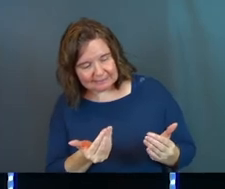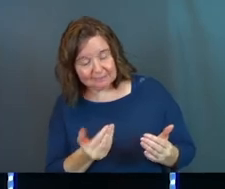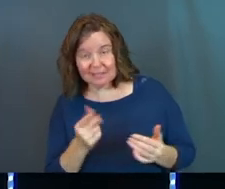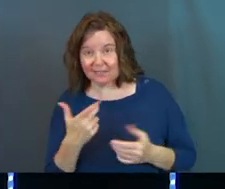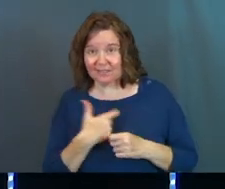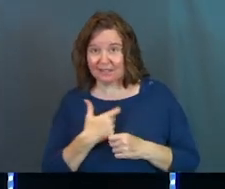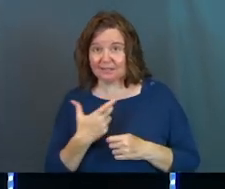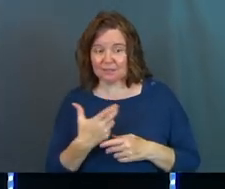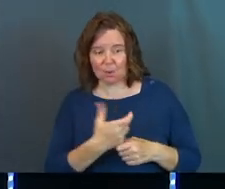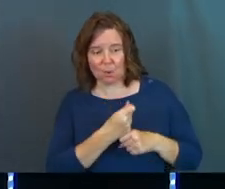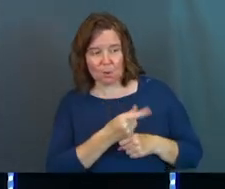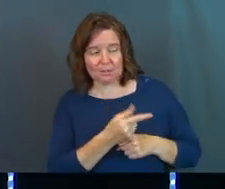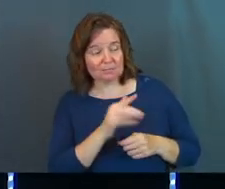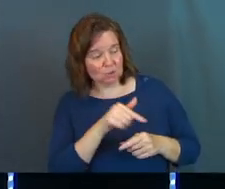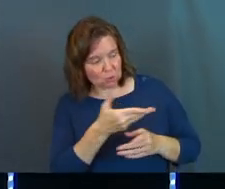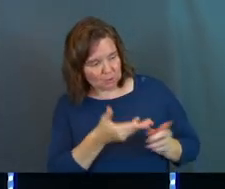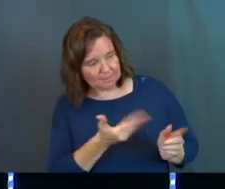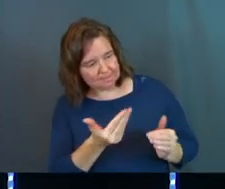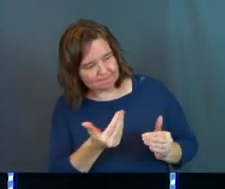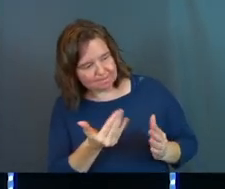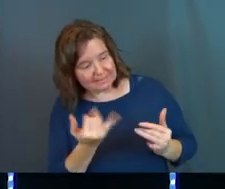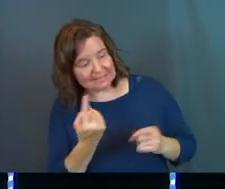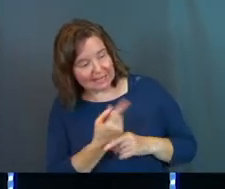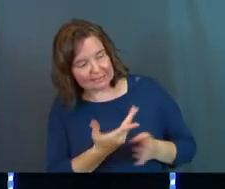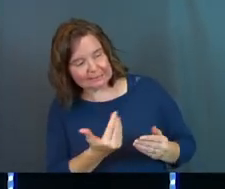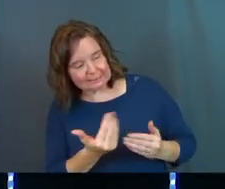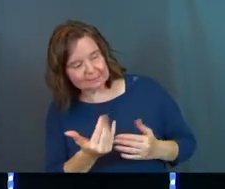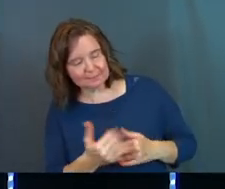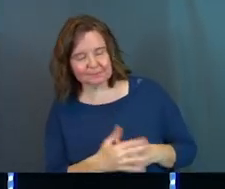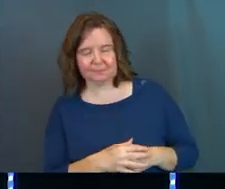If he's got a hold of you today and says, this is you, this is you today